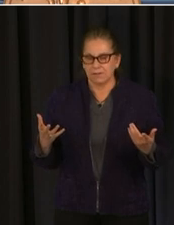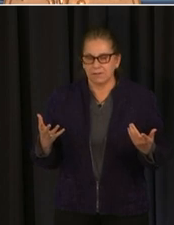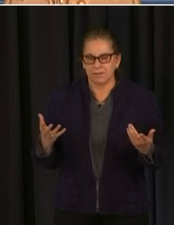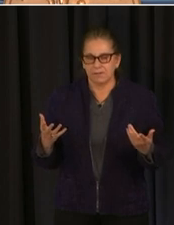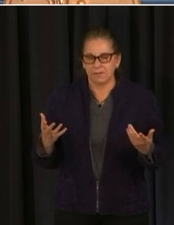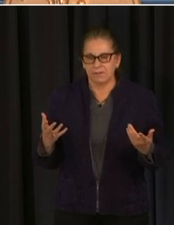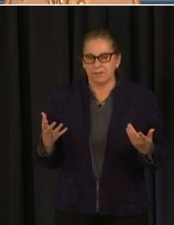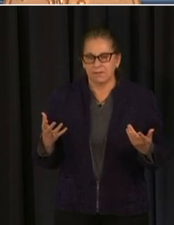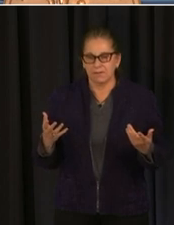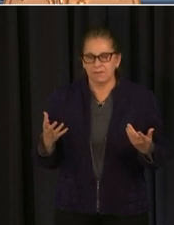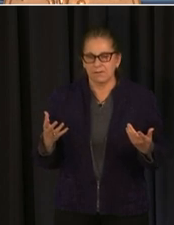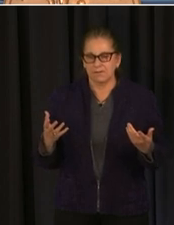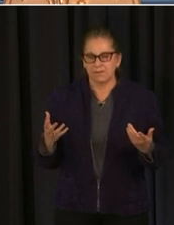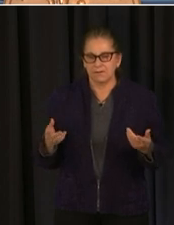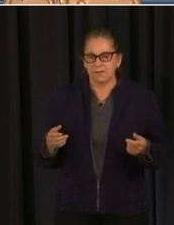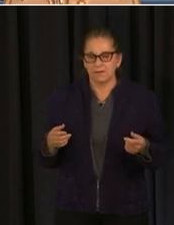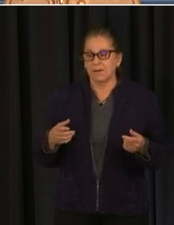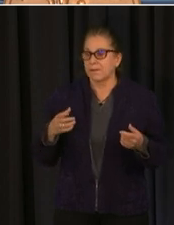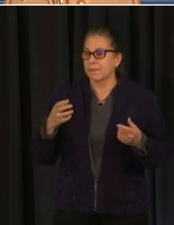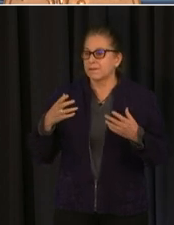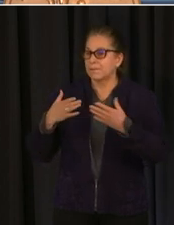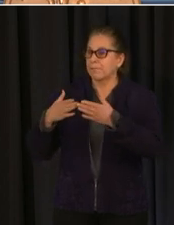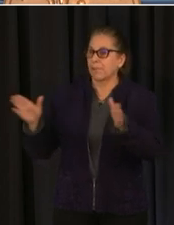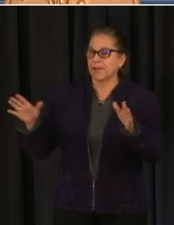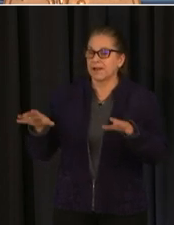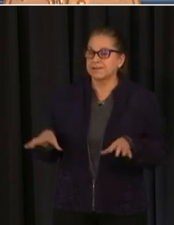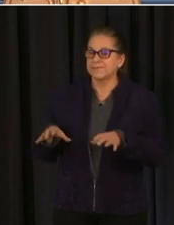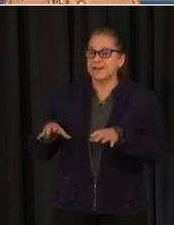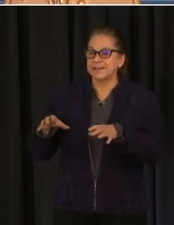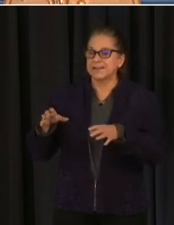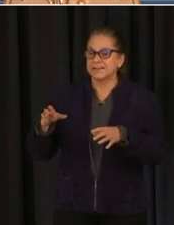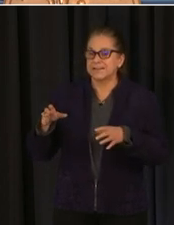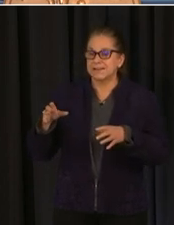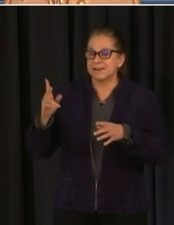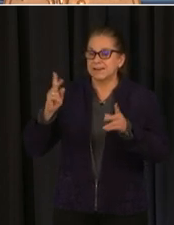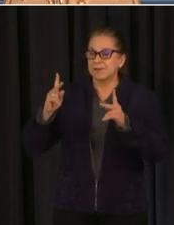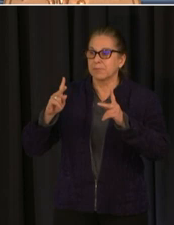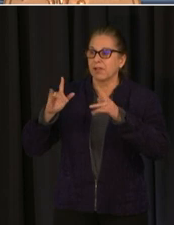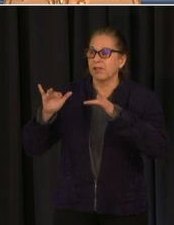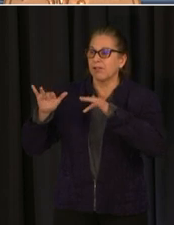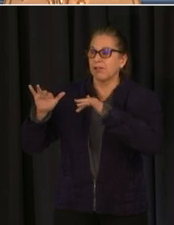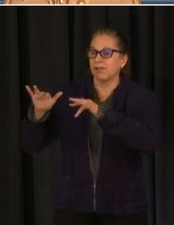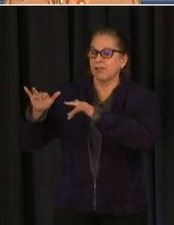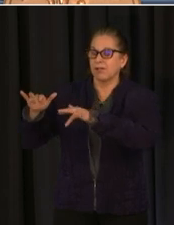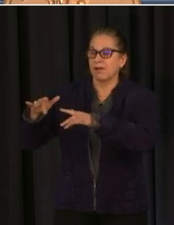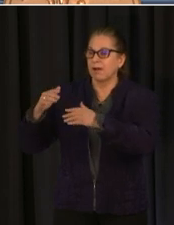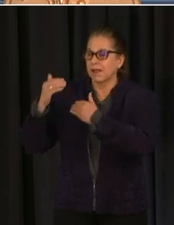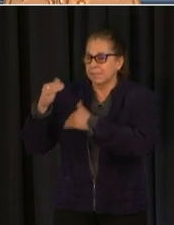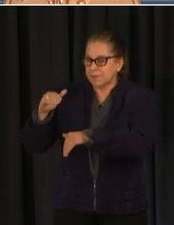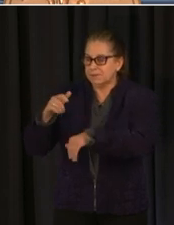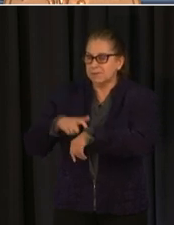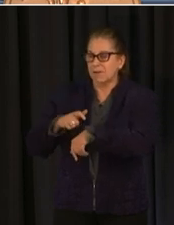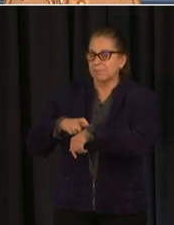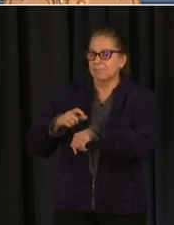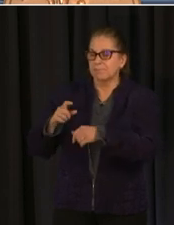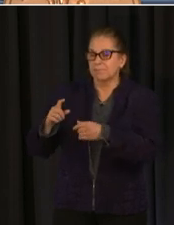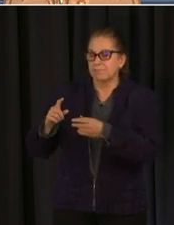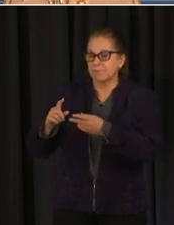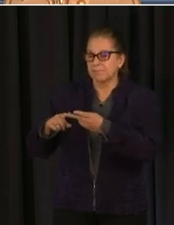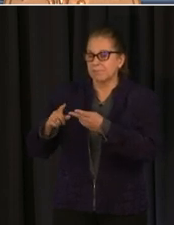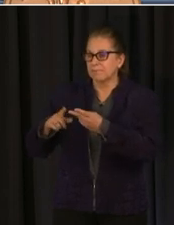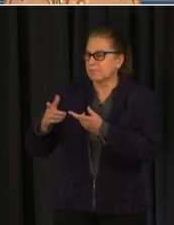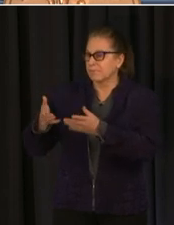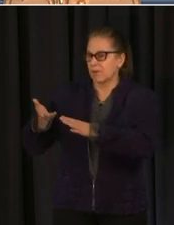and commercial activity including capacity limits types of activities and time restrictions will be